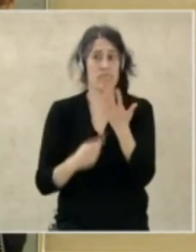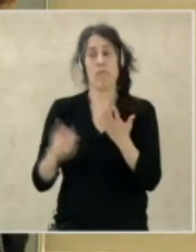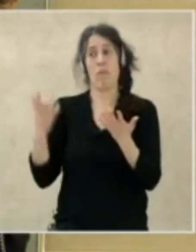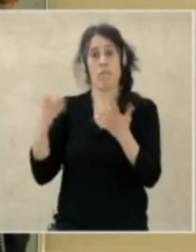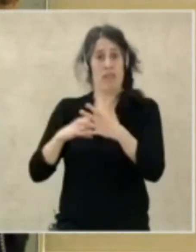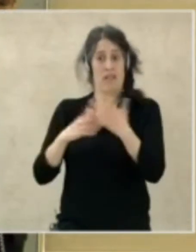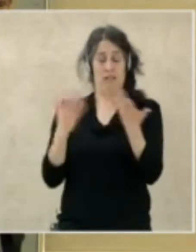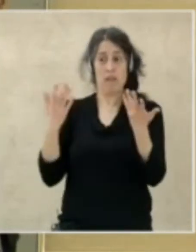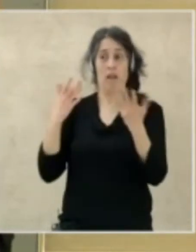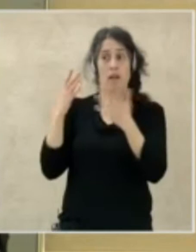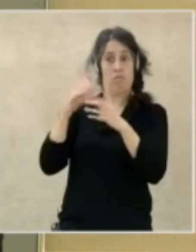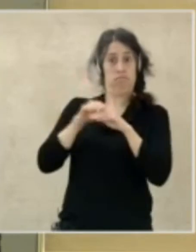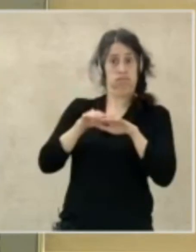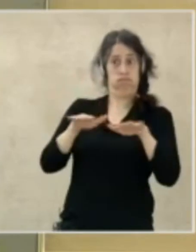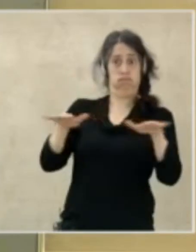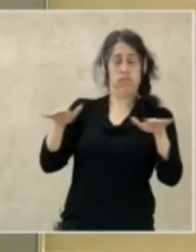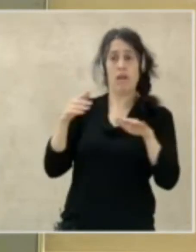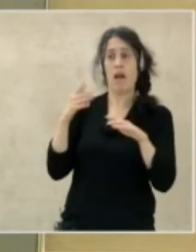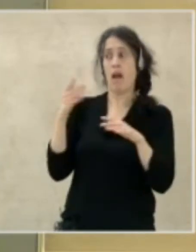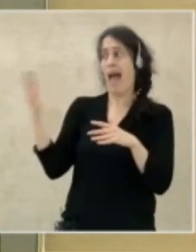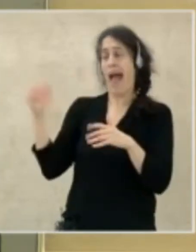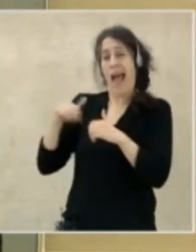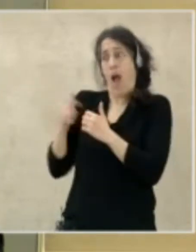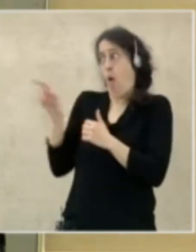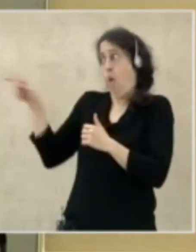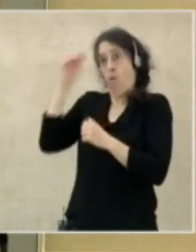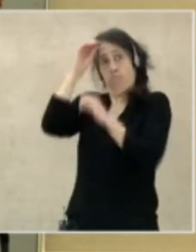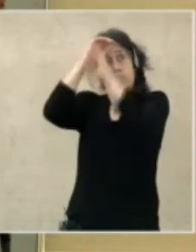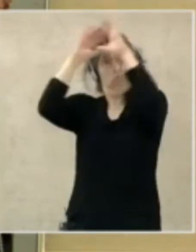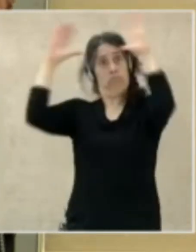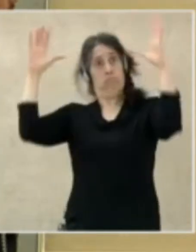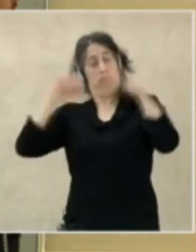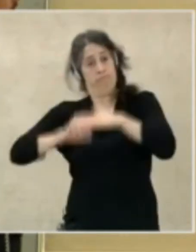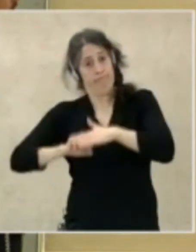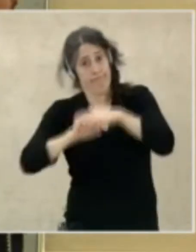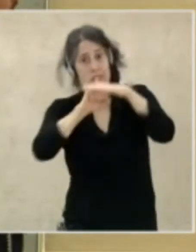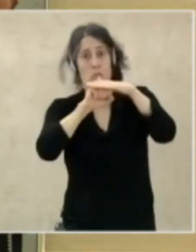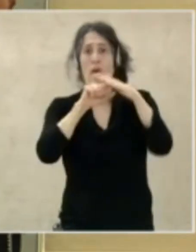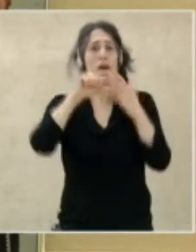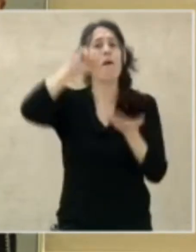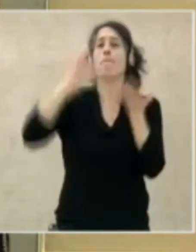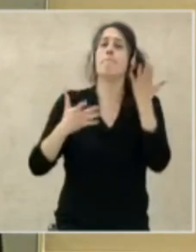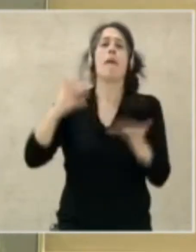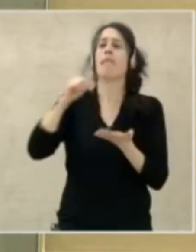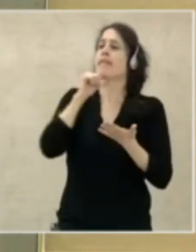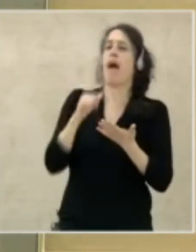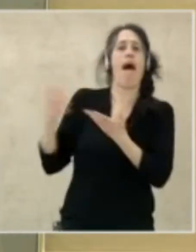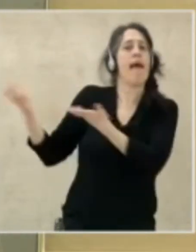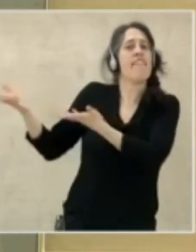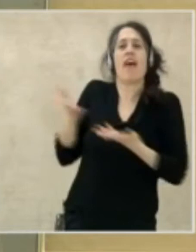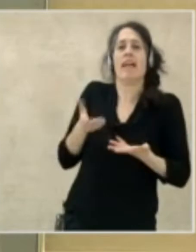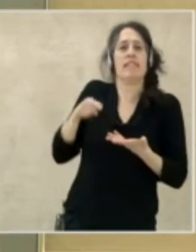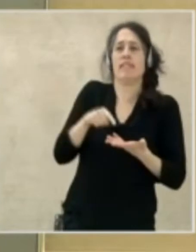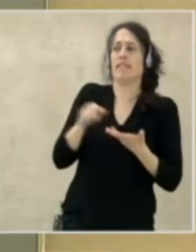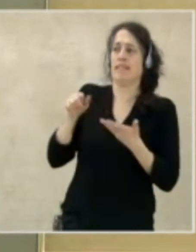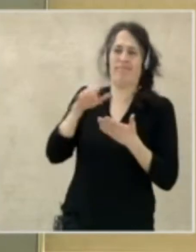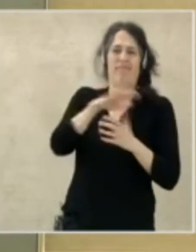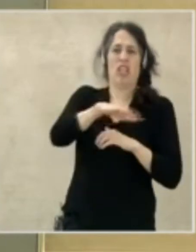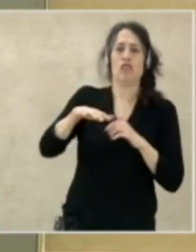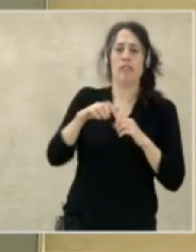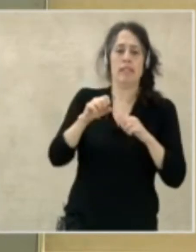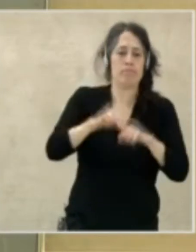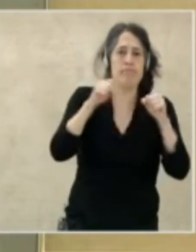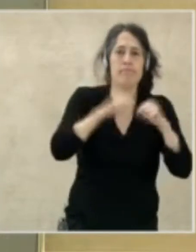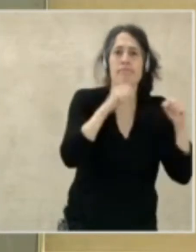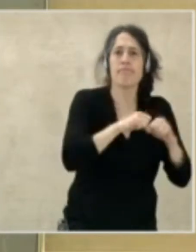disabilities in such countries, especially countries that might not extend an invitation to you? We ask you to work closely